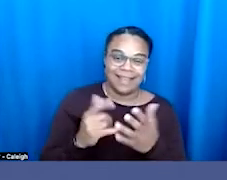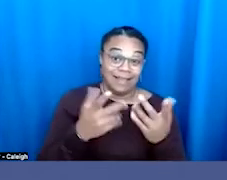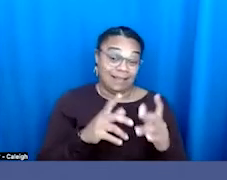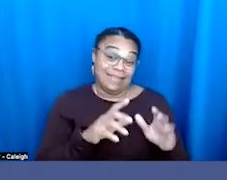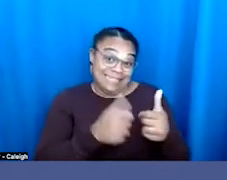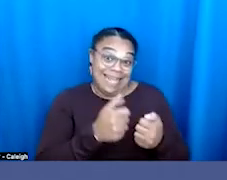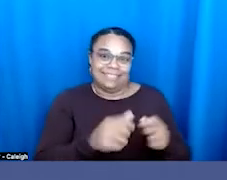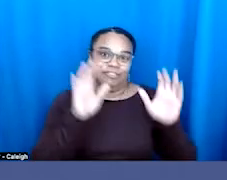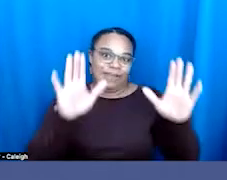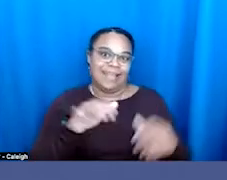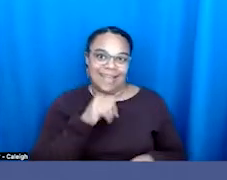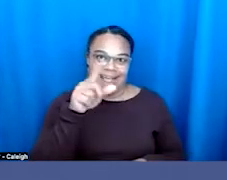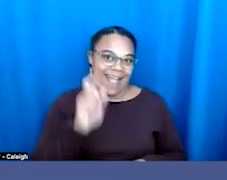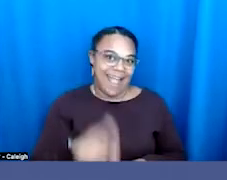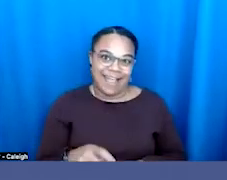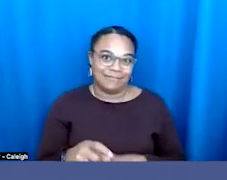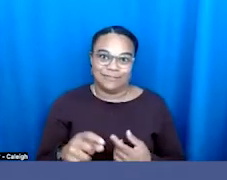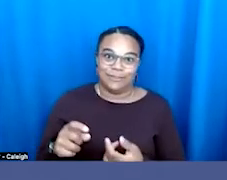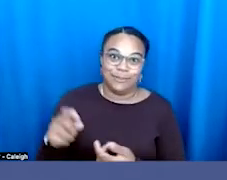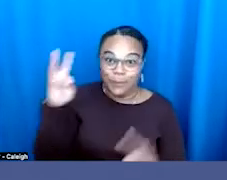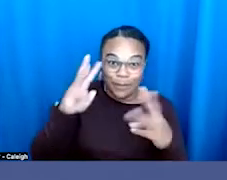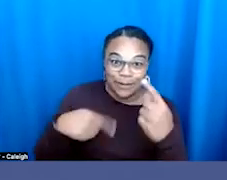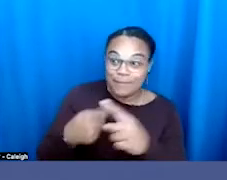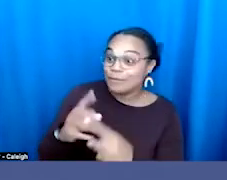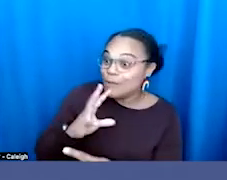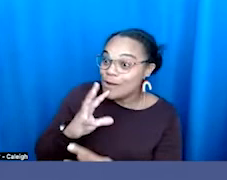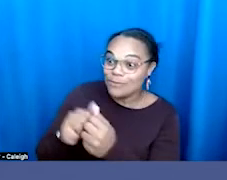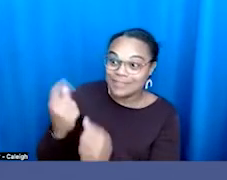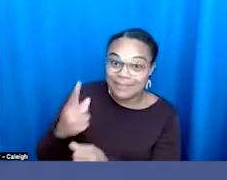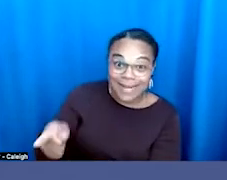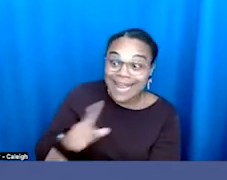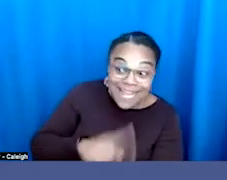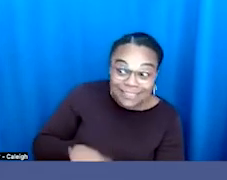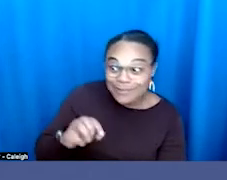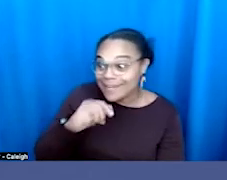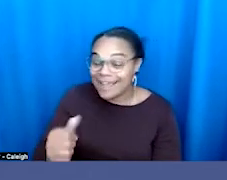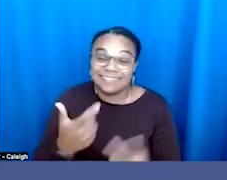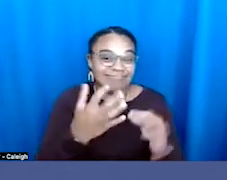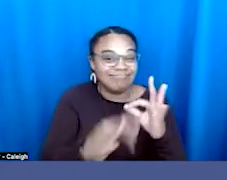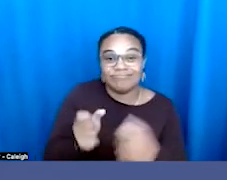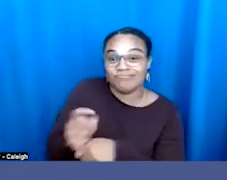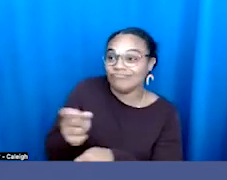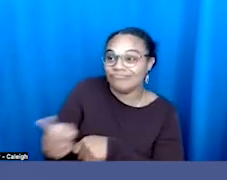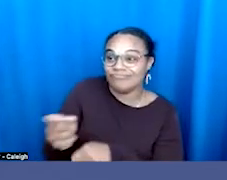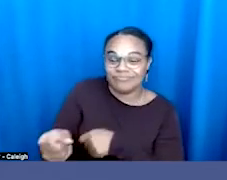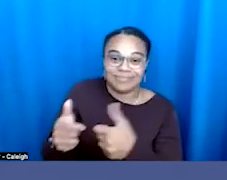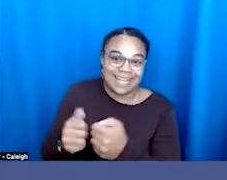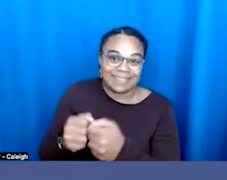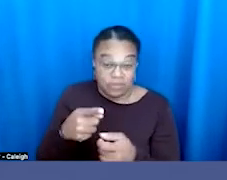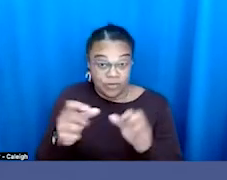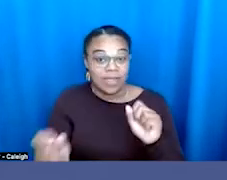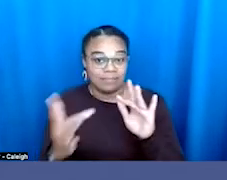worry about whether they pick up the phone or not. You're just texting. I that's a lot easier for a lot of us. So you can reach out to us at